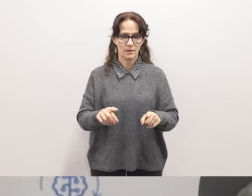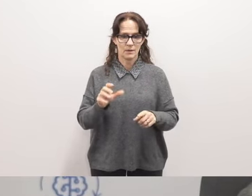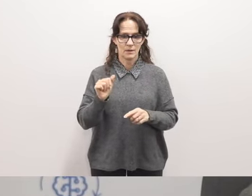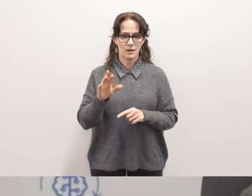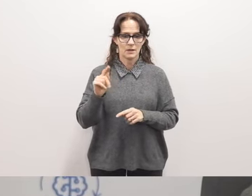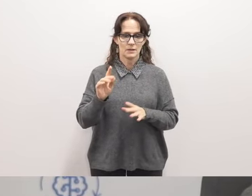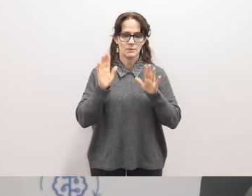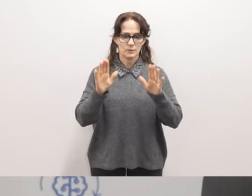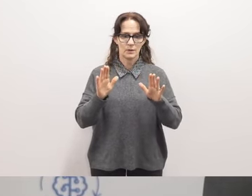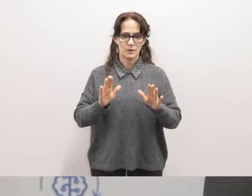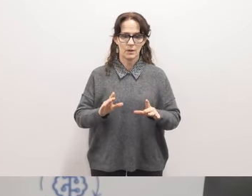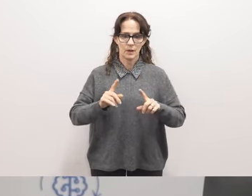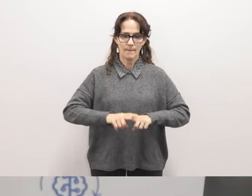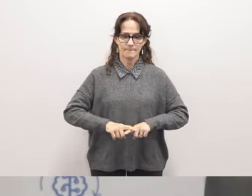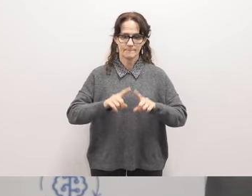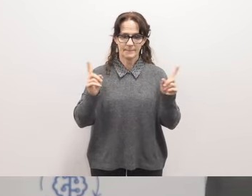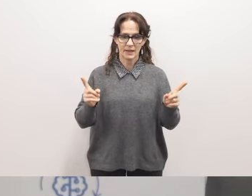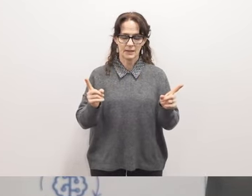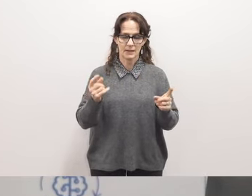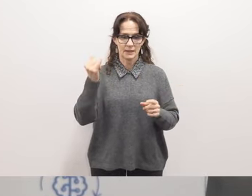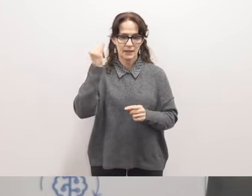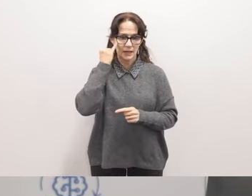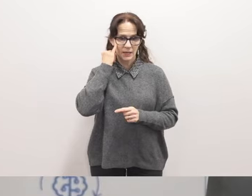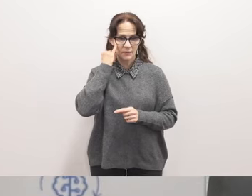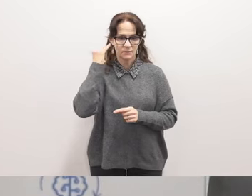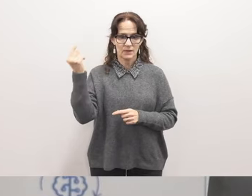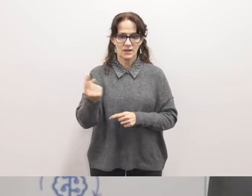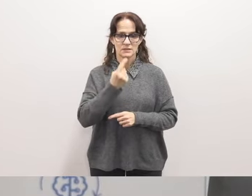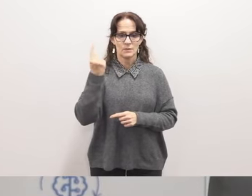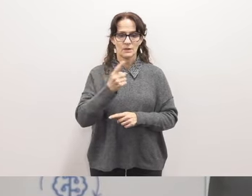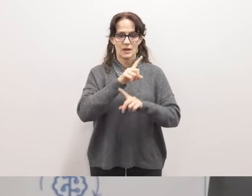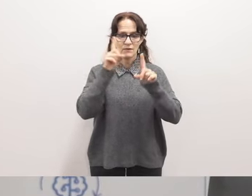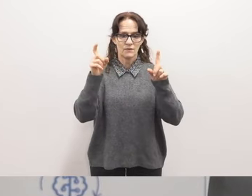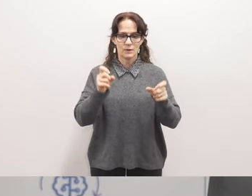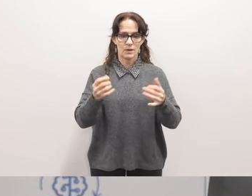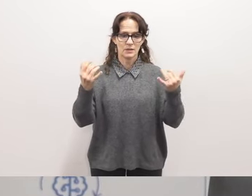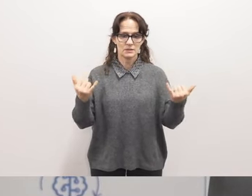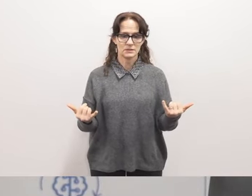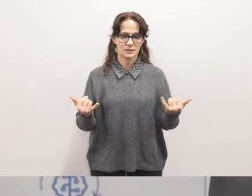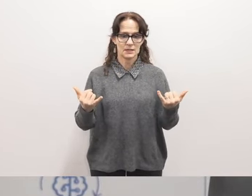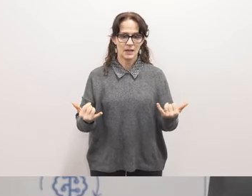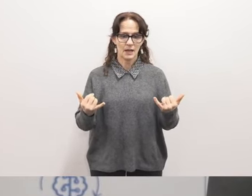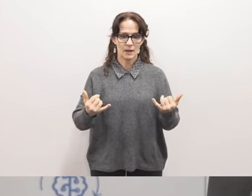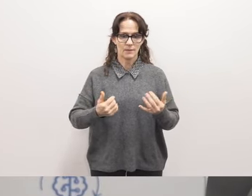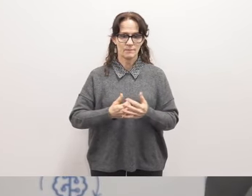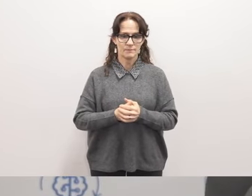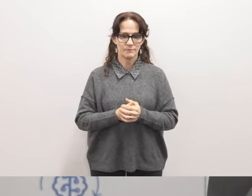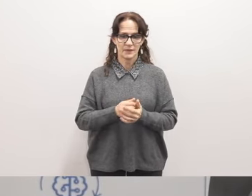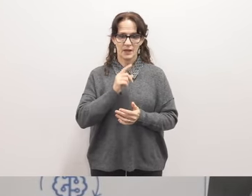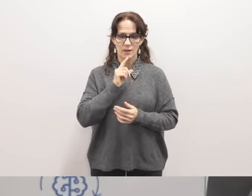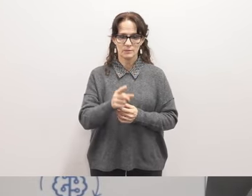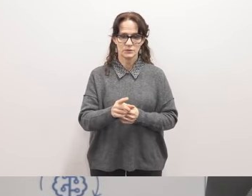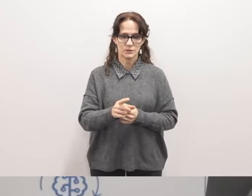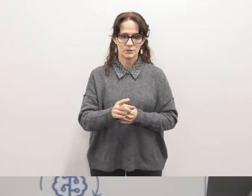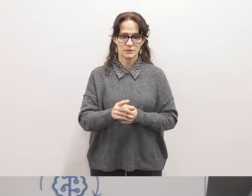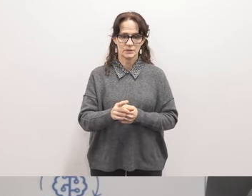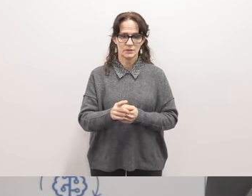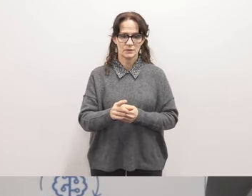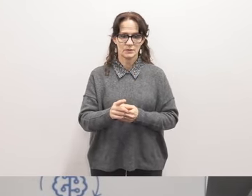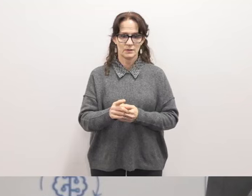so wonderful but if anybody has a question now i'm sure that um